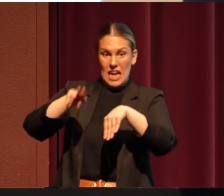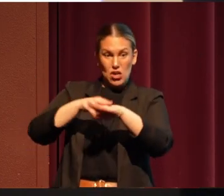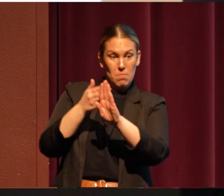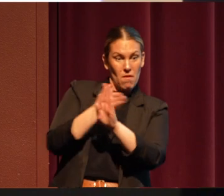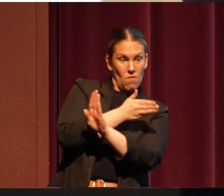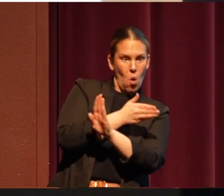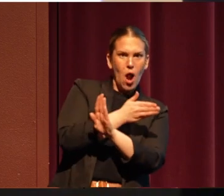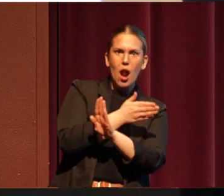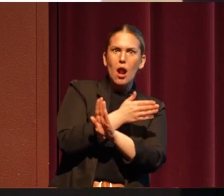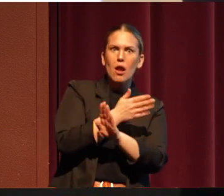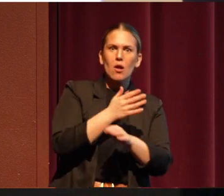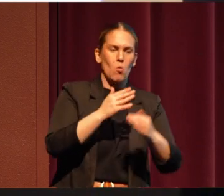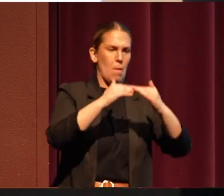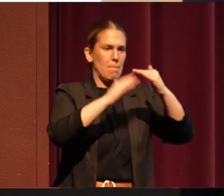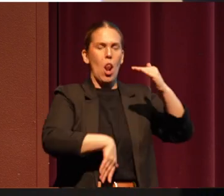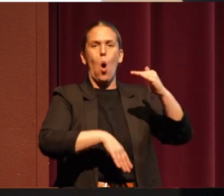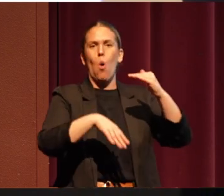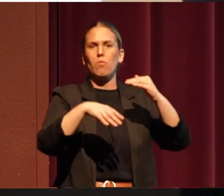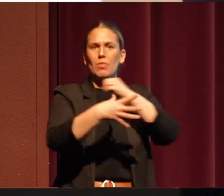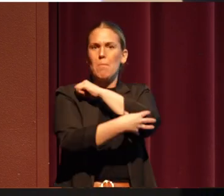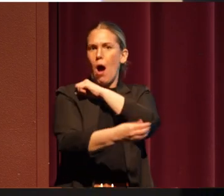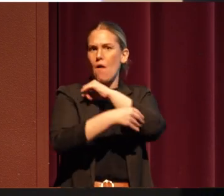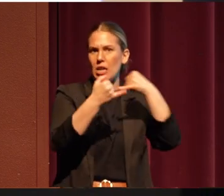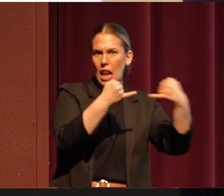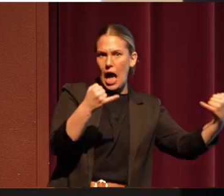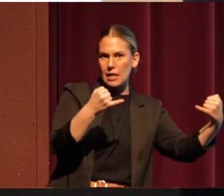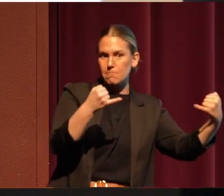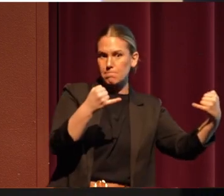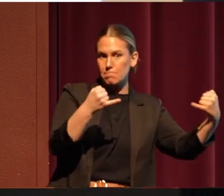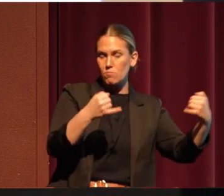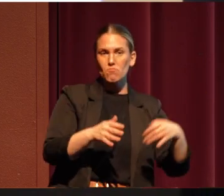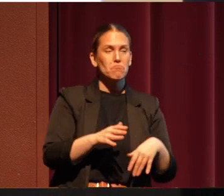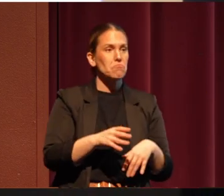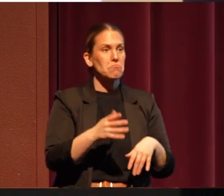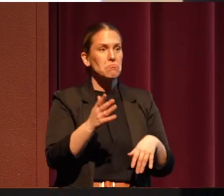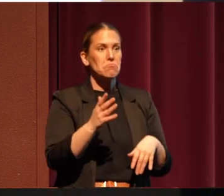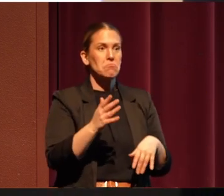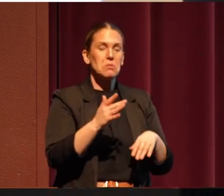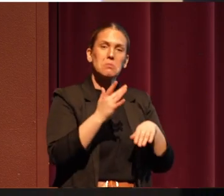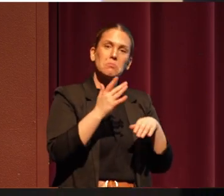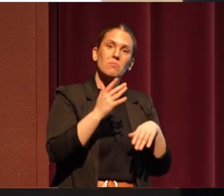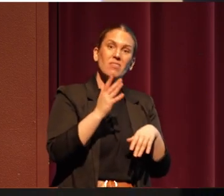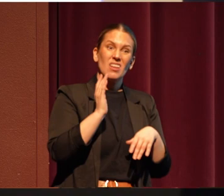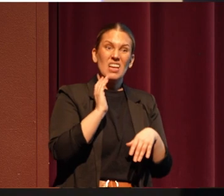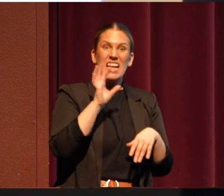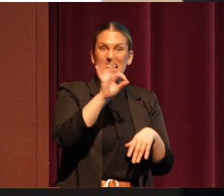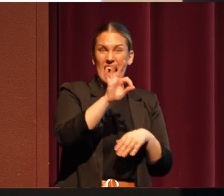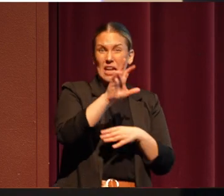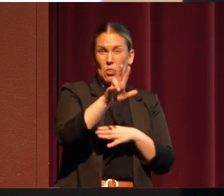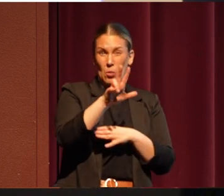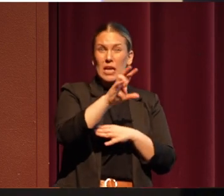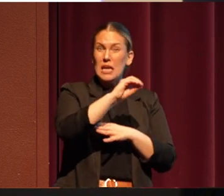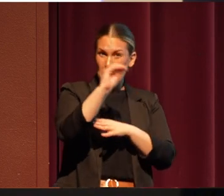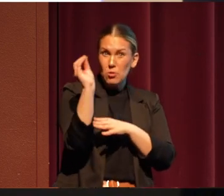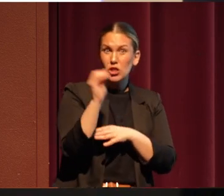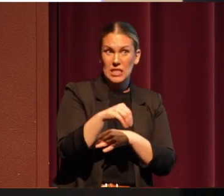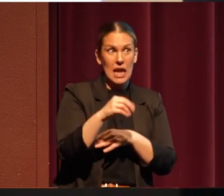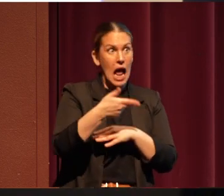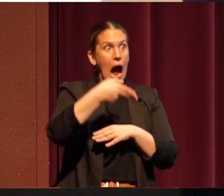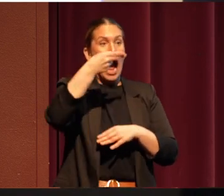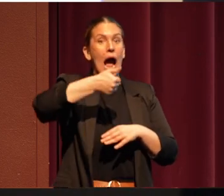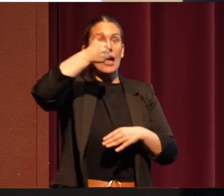total of five people. Our tribal members' income was 93% higher than non-natives.